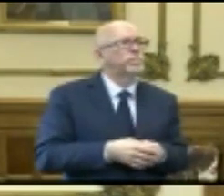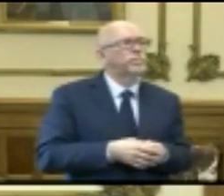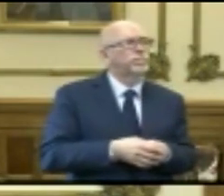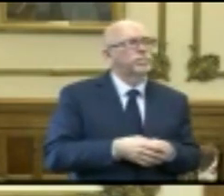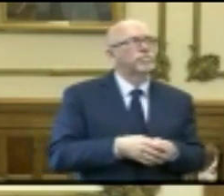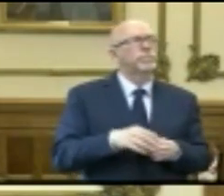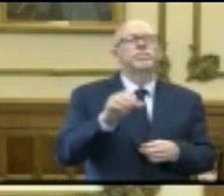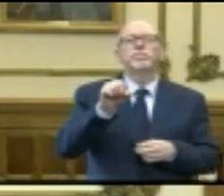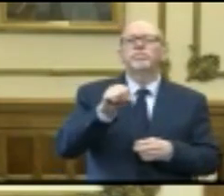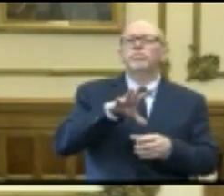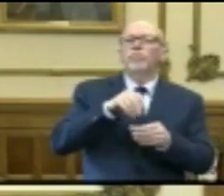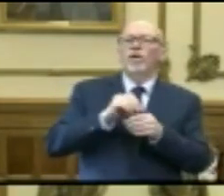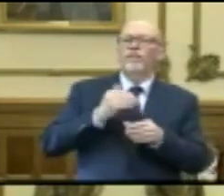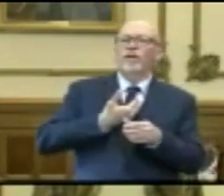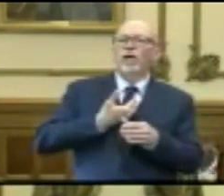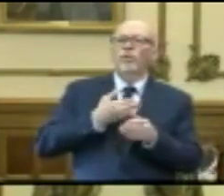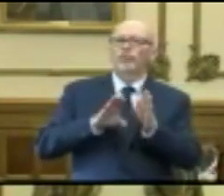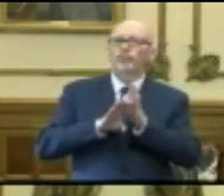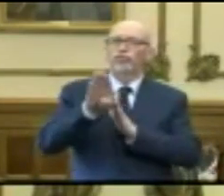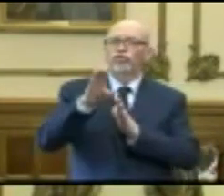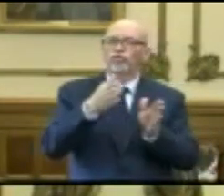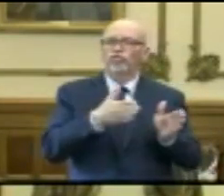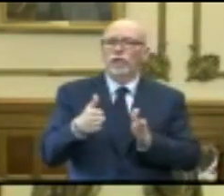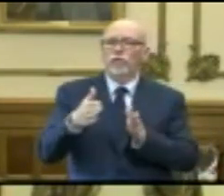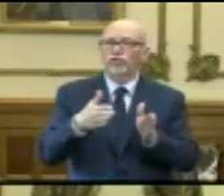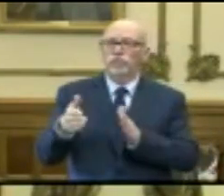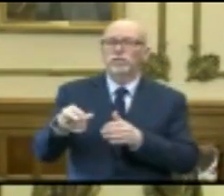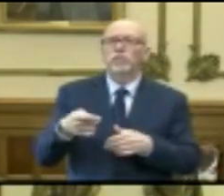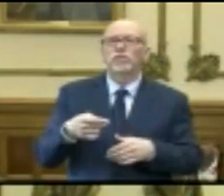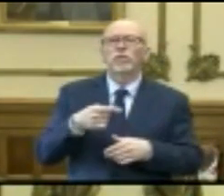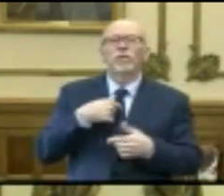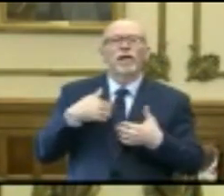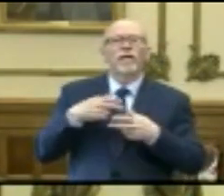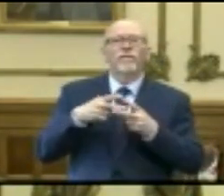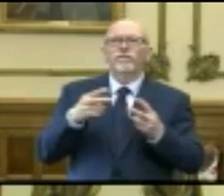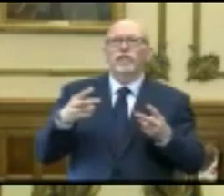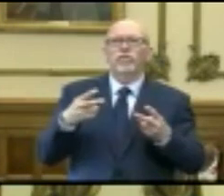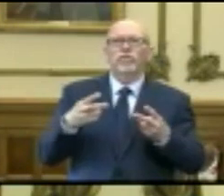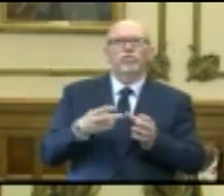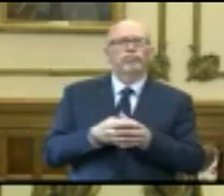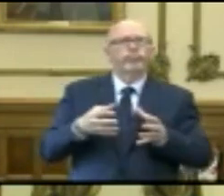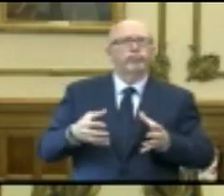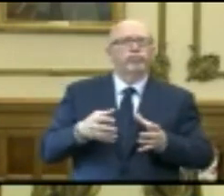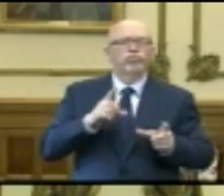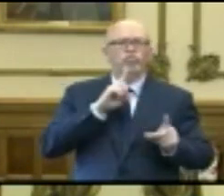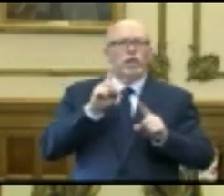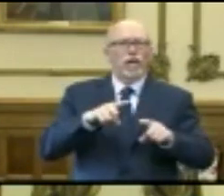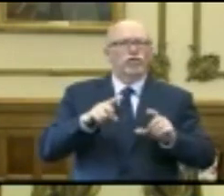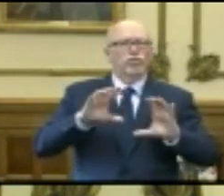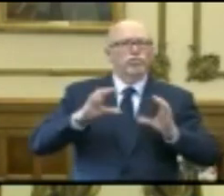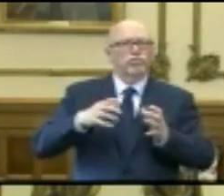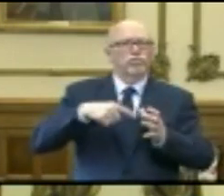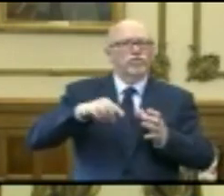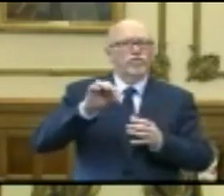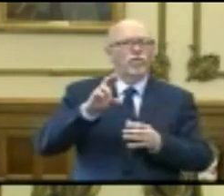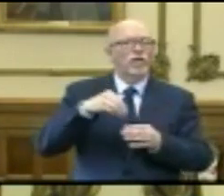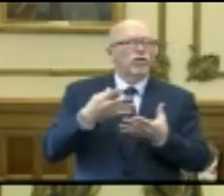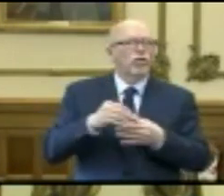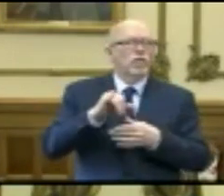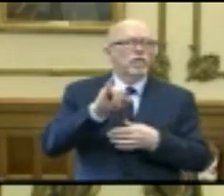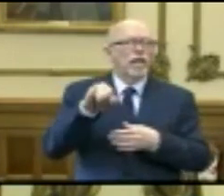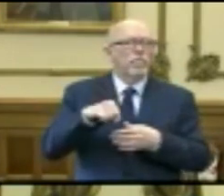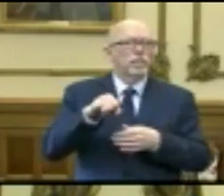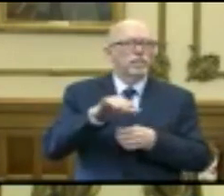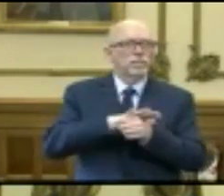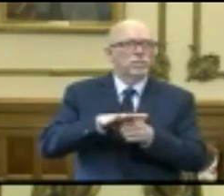part of our surge strategy involves a very robust reactionary force that we have here in the Annapolis